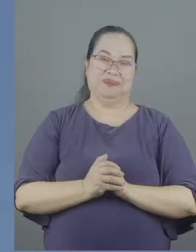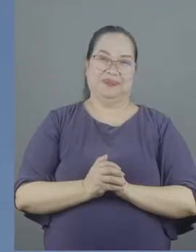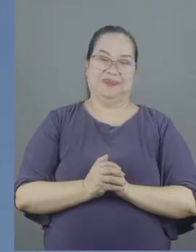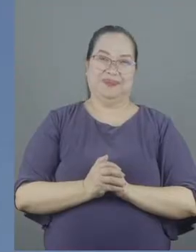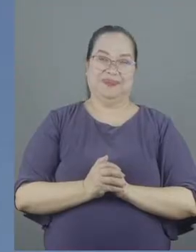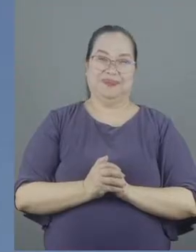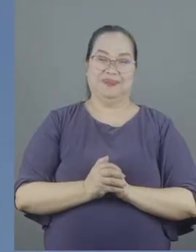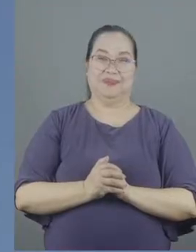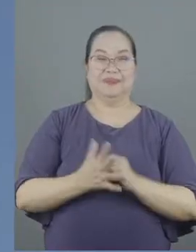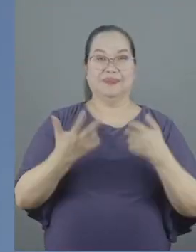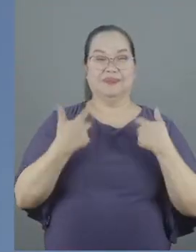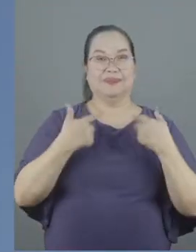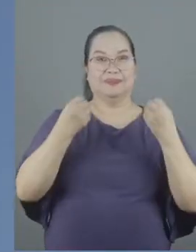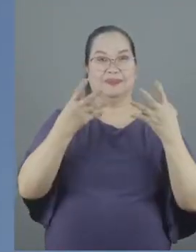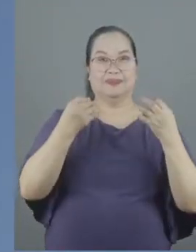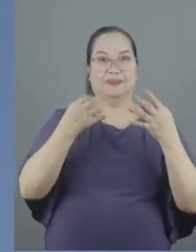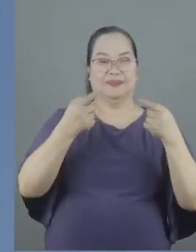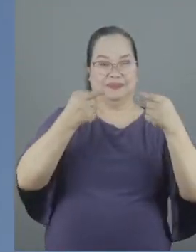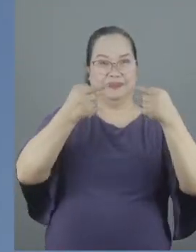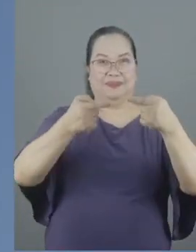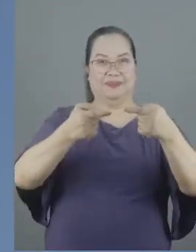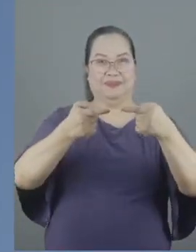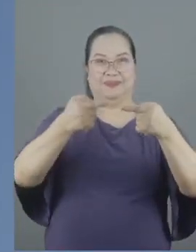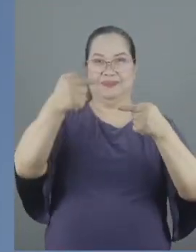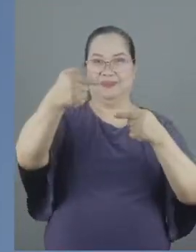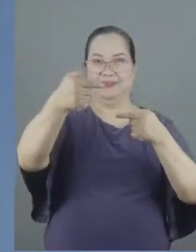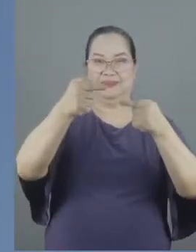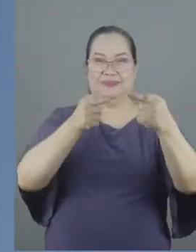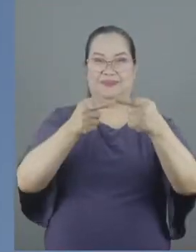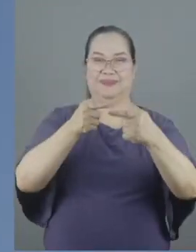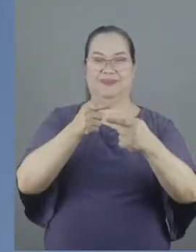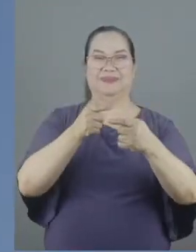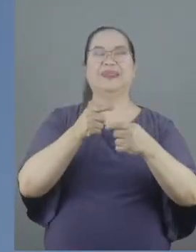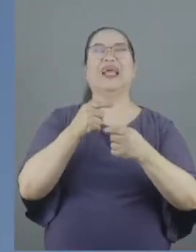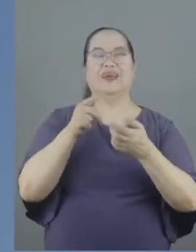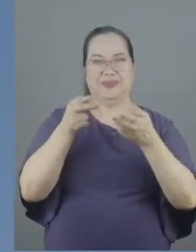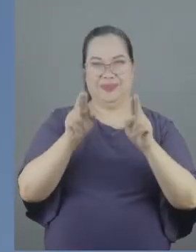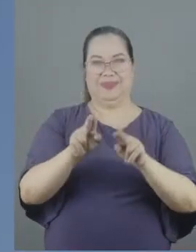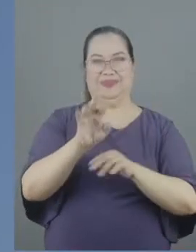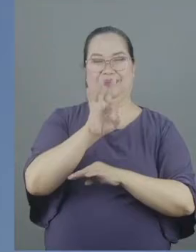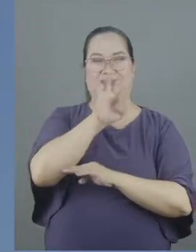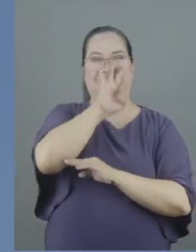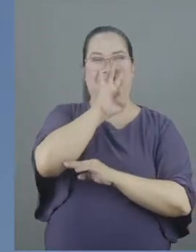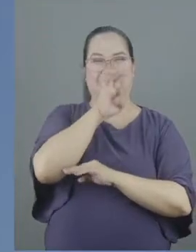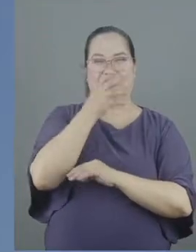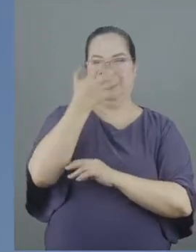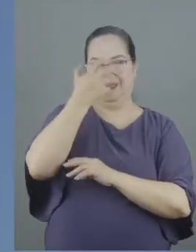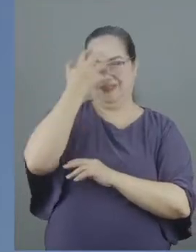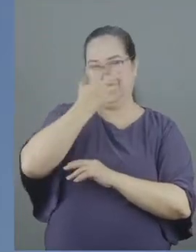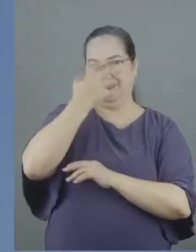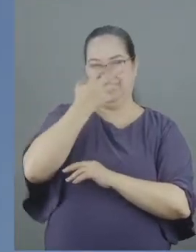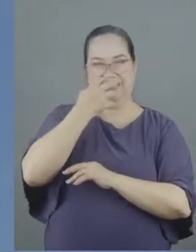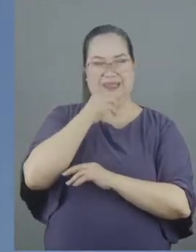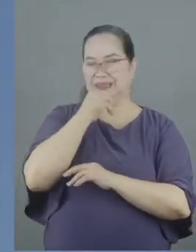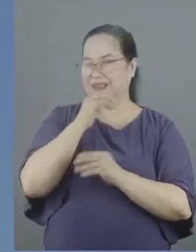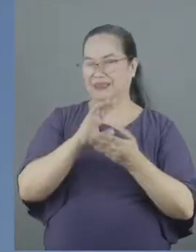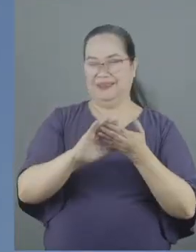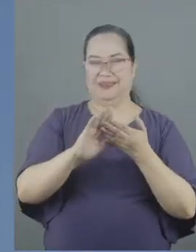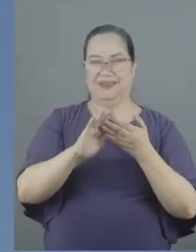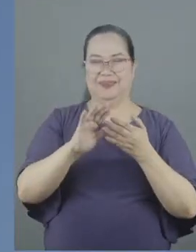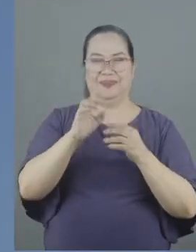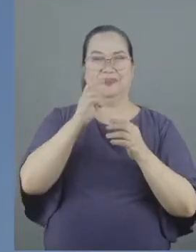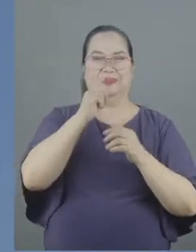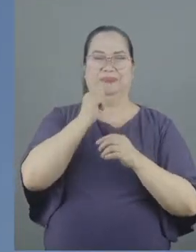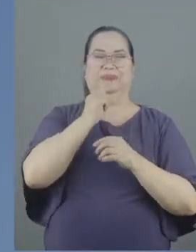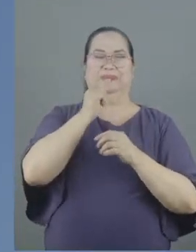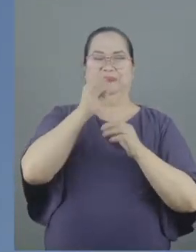There have been many disagreements that led to frustration, anger, unforgiveness, and then